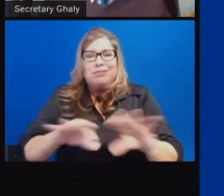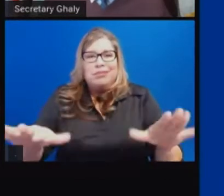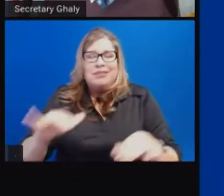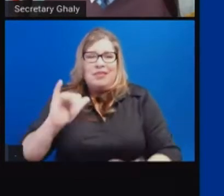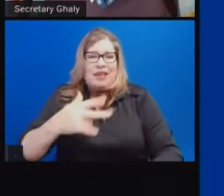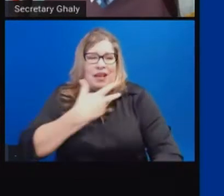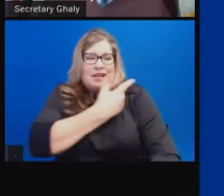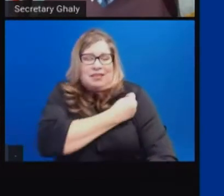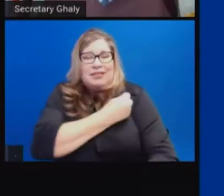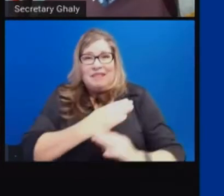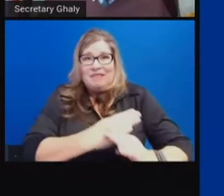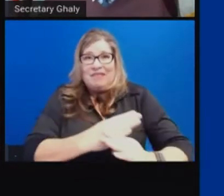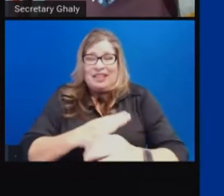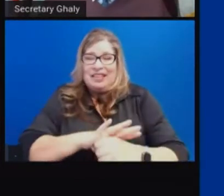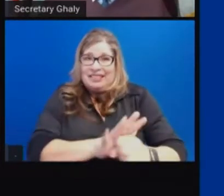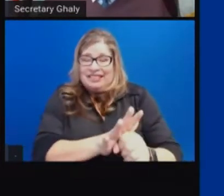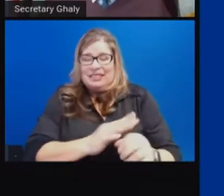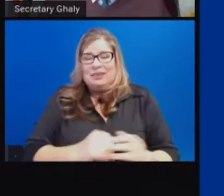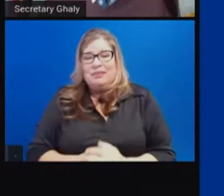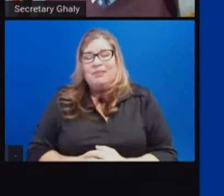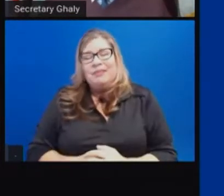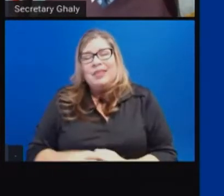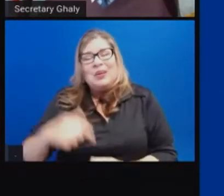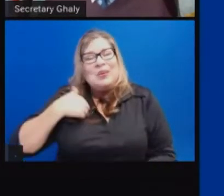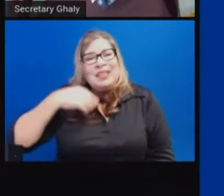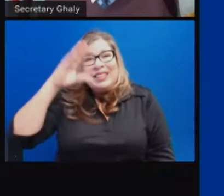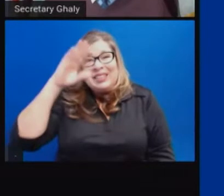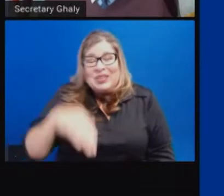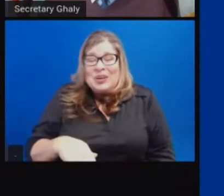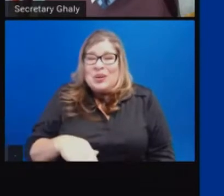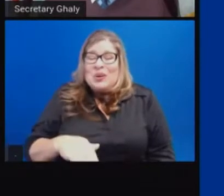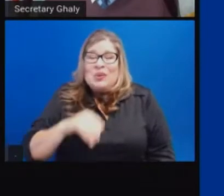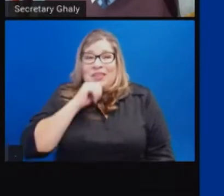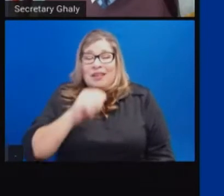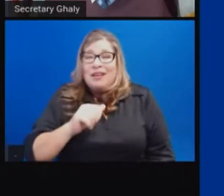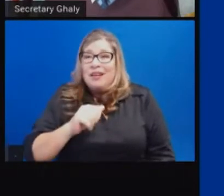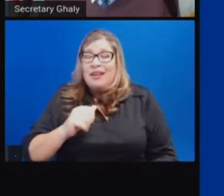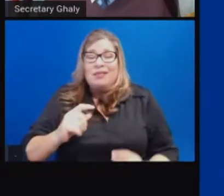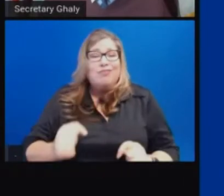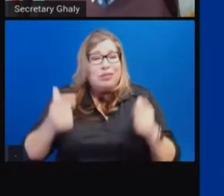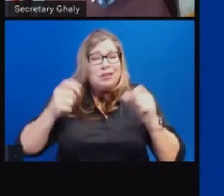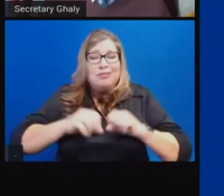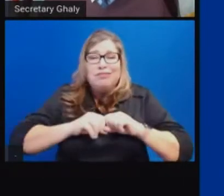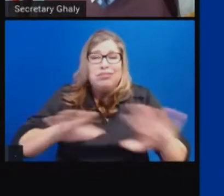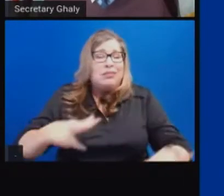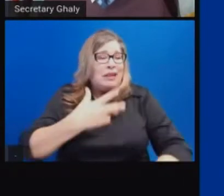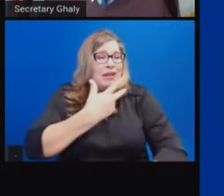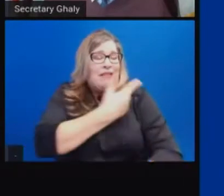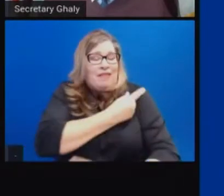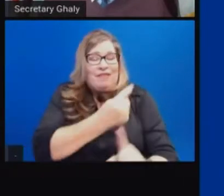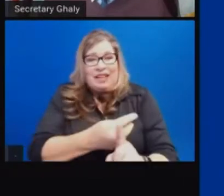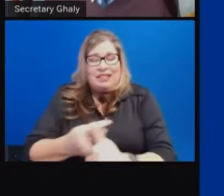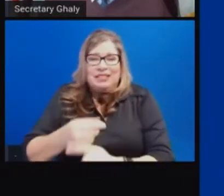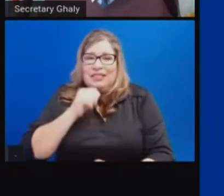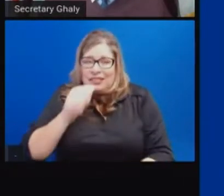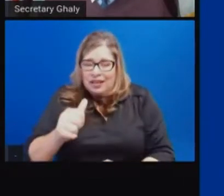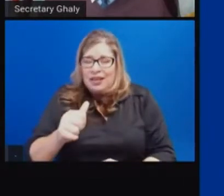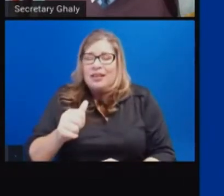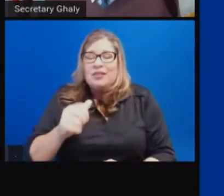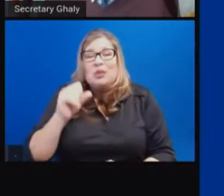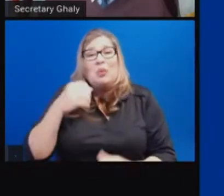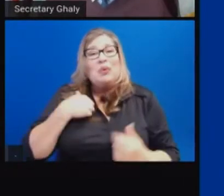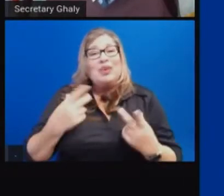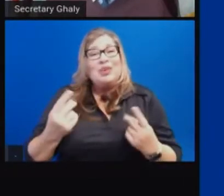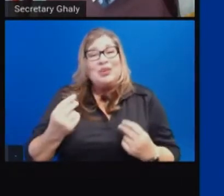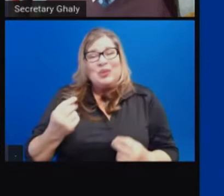that things have been slower than we liked, we did do recently a 10-day challenge where we set a